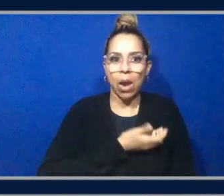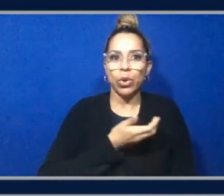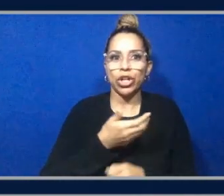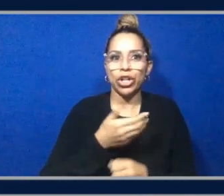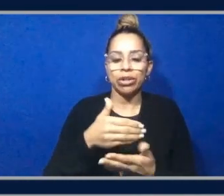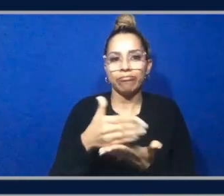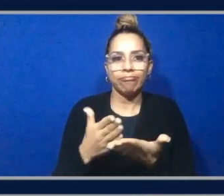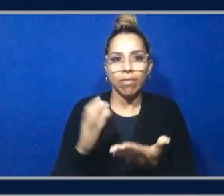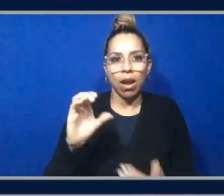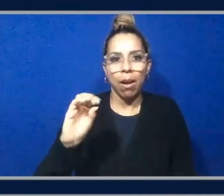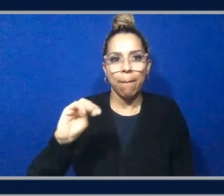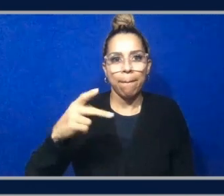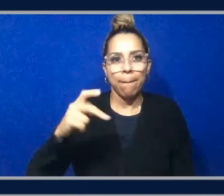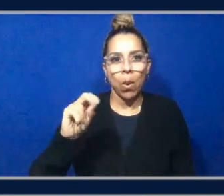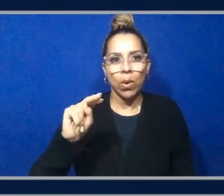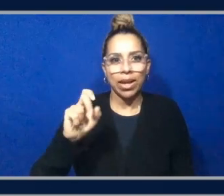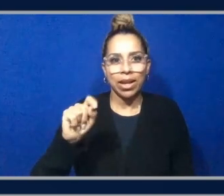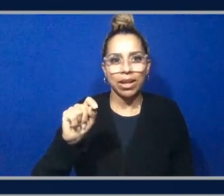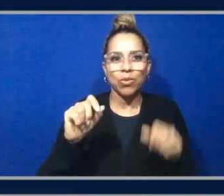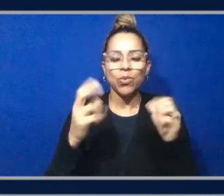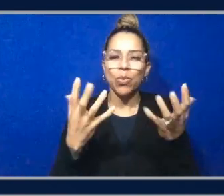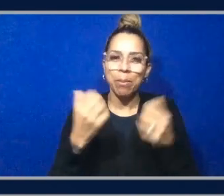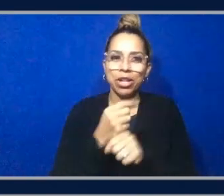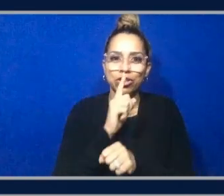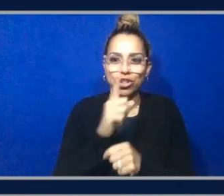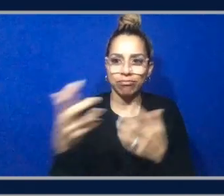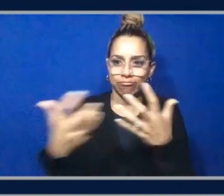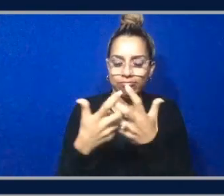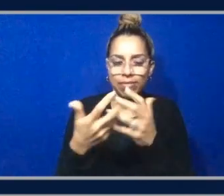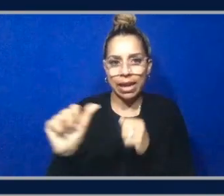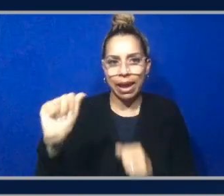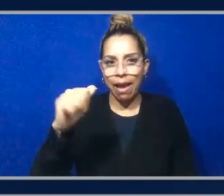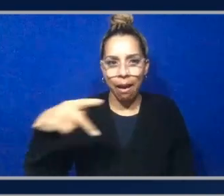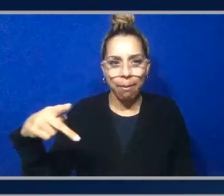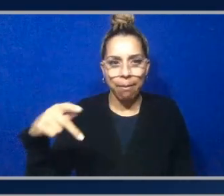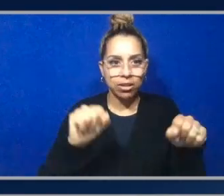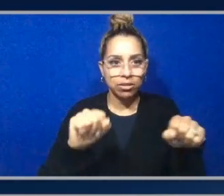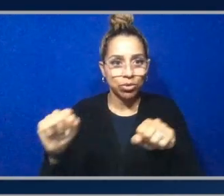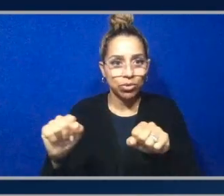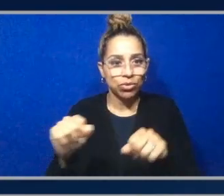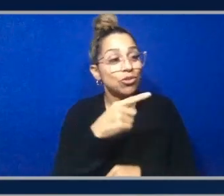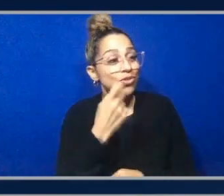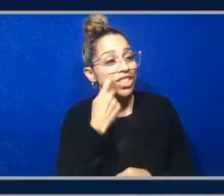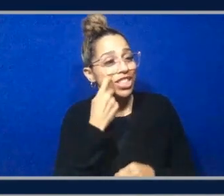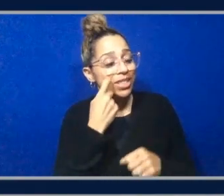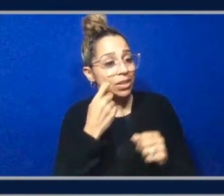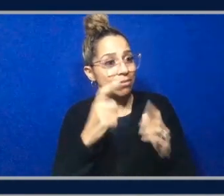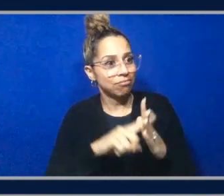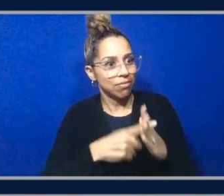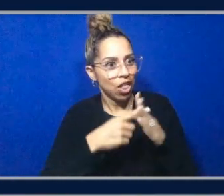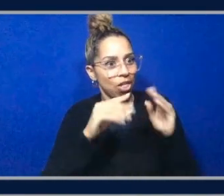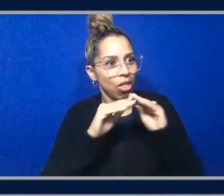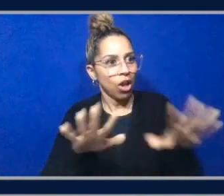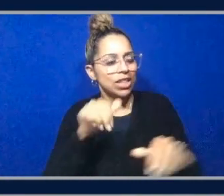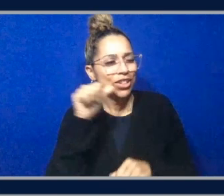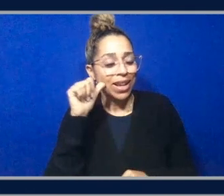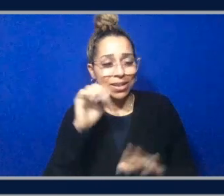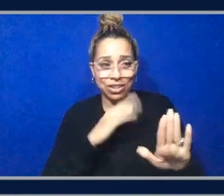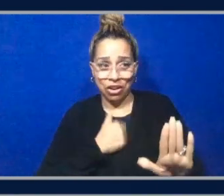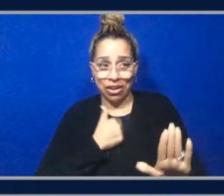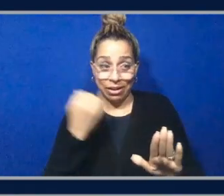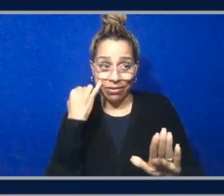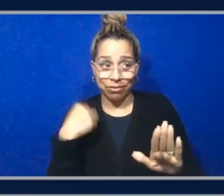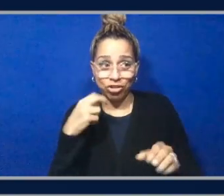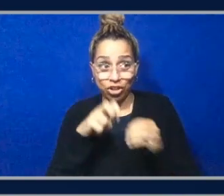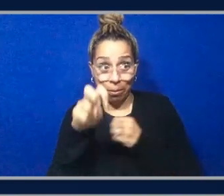integratable into as many applications as possible so i know you did just launch yesterday so forgive me if i'm getting ahead of myself here but do we have any customers that